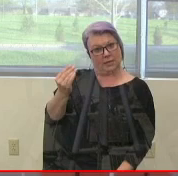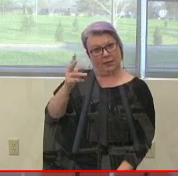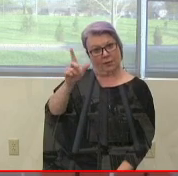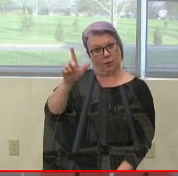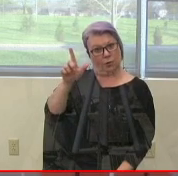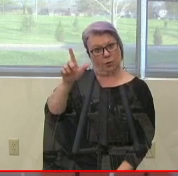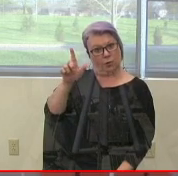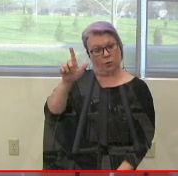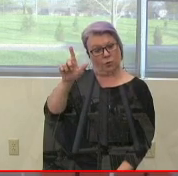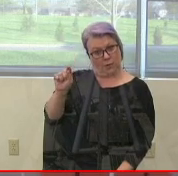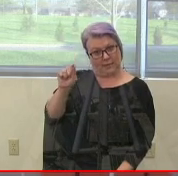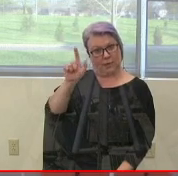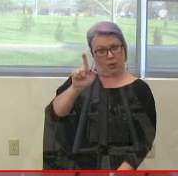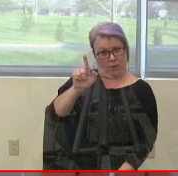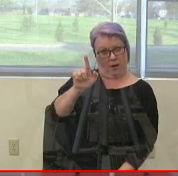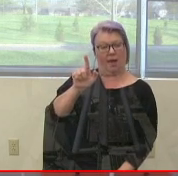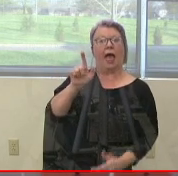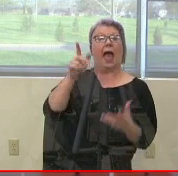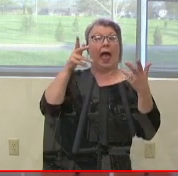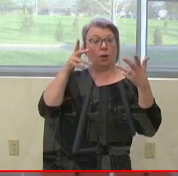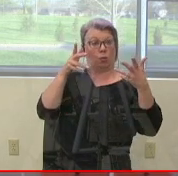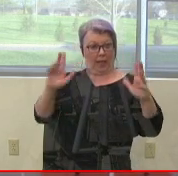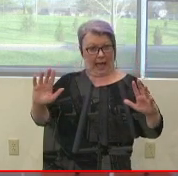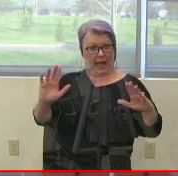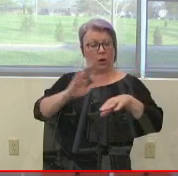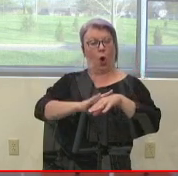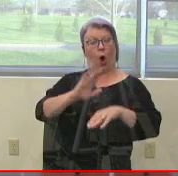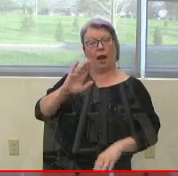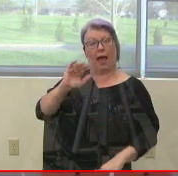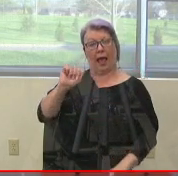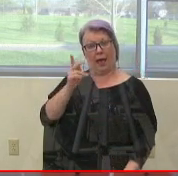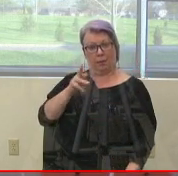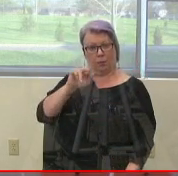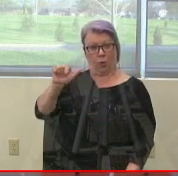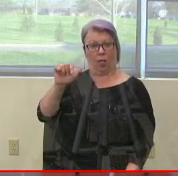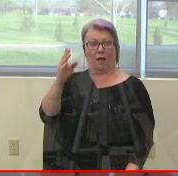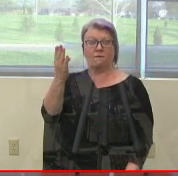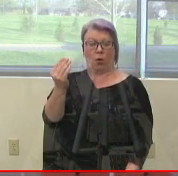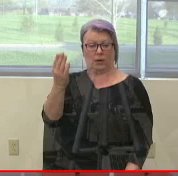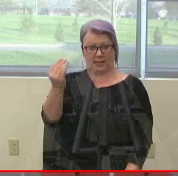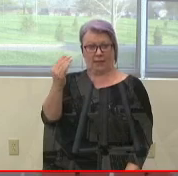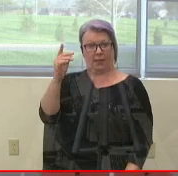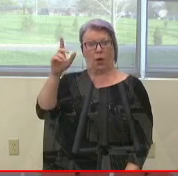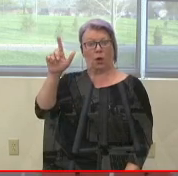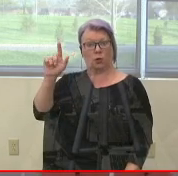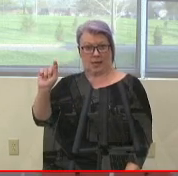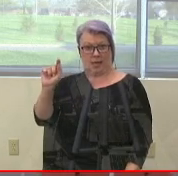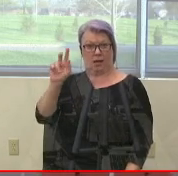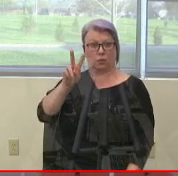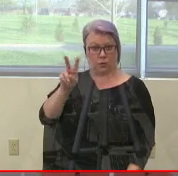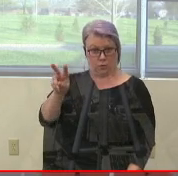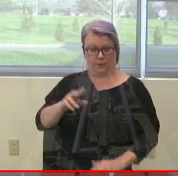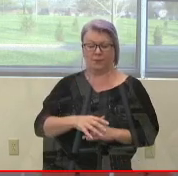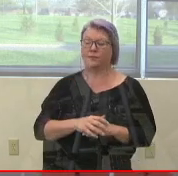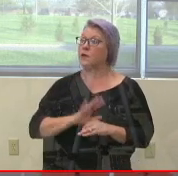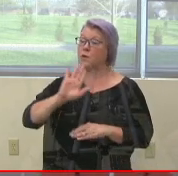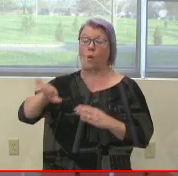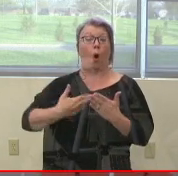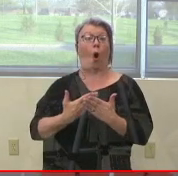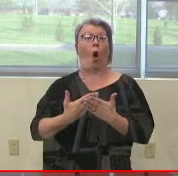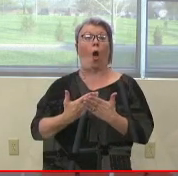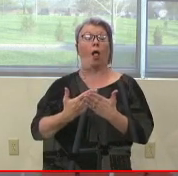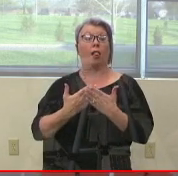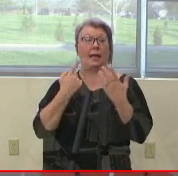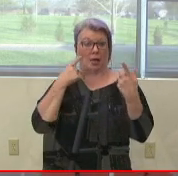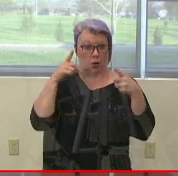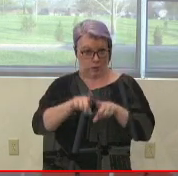13, 2022. All in favor, please indicate with a motion of aye. Aye.